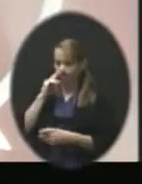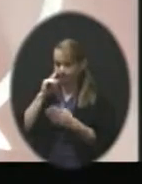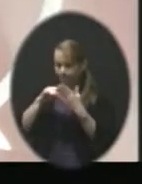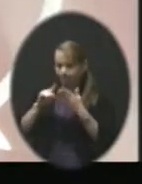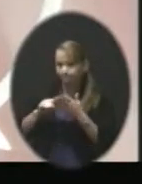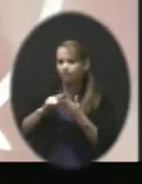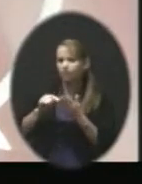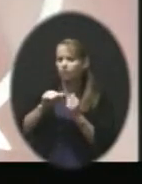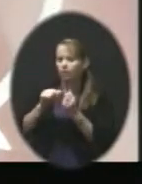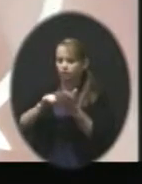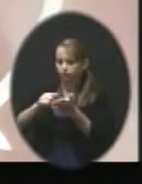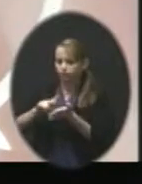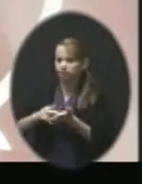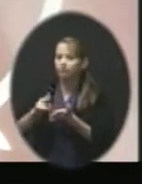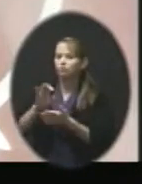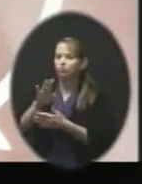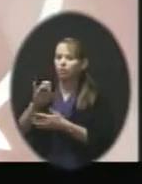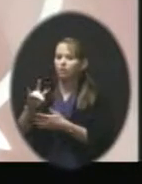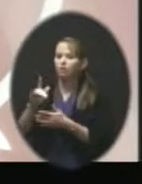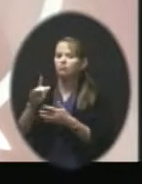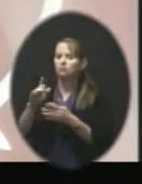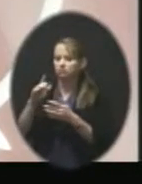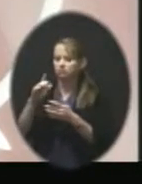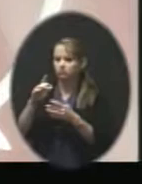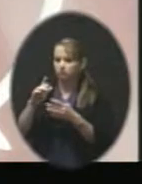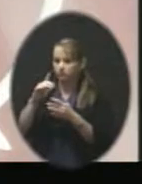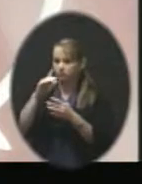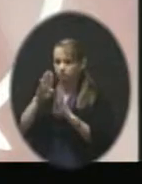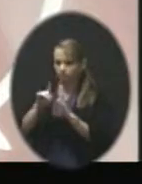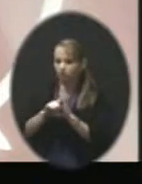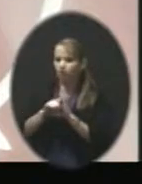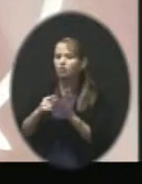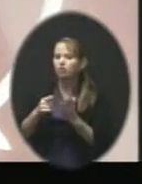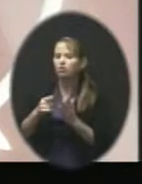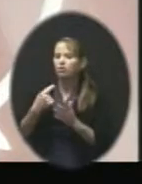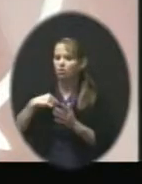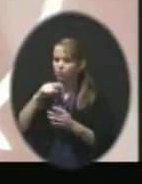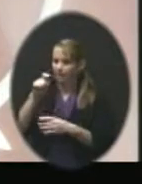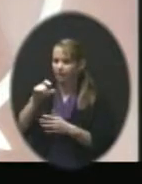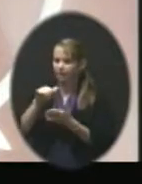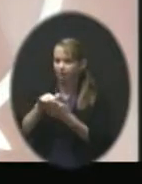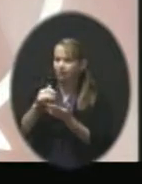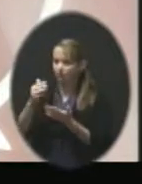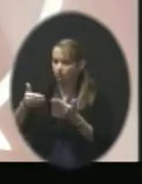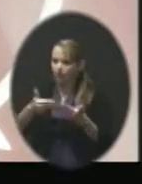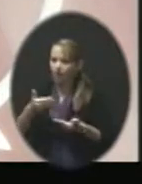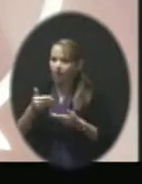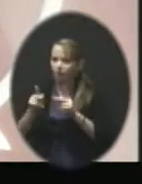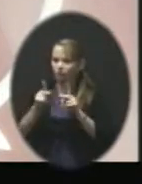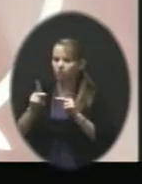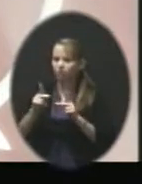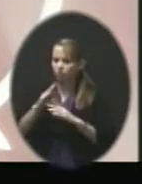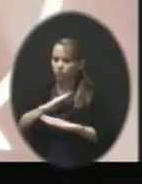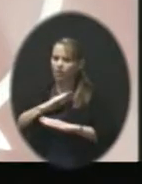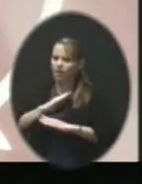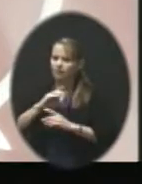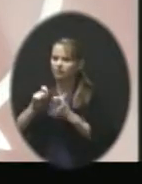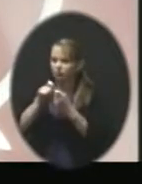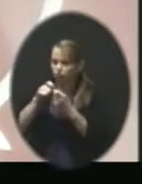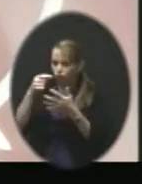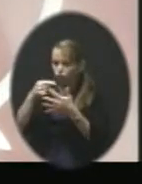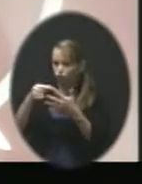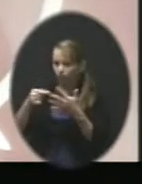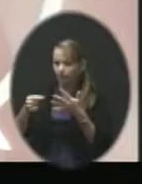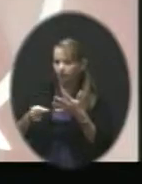and continue to work on as we hire employees who meet certain criteria. The documentation training, working